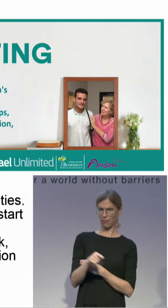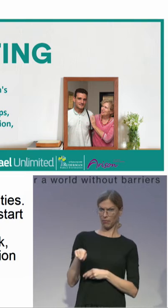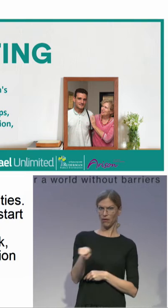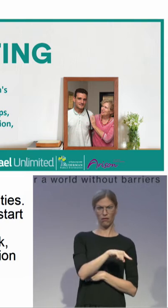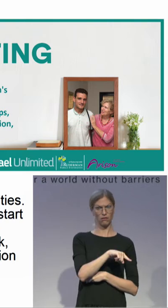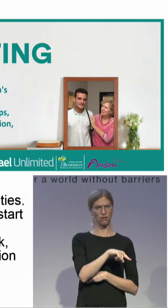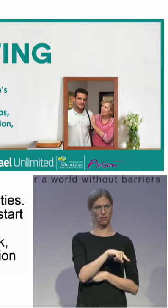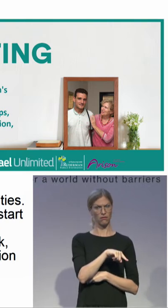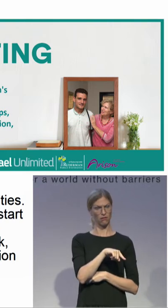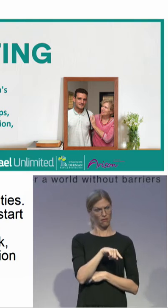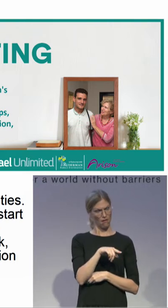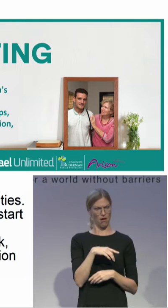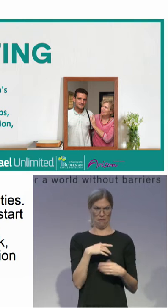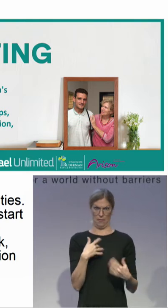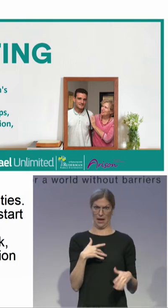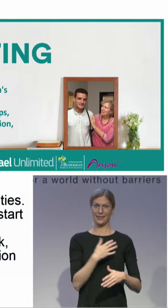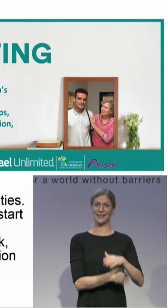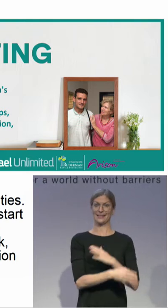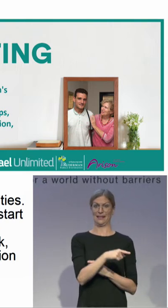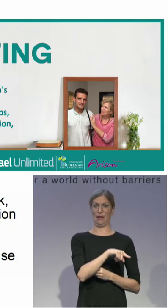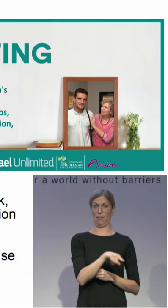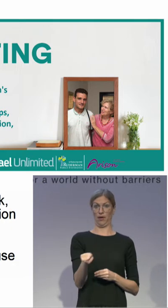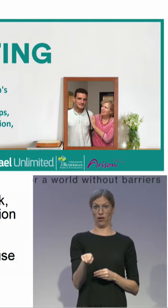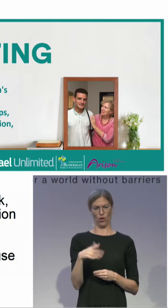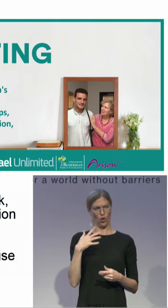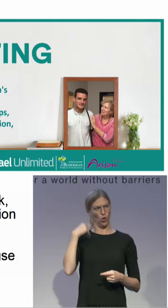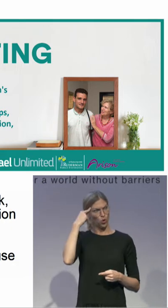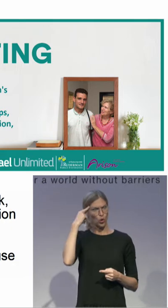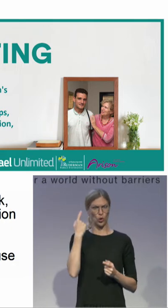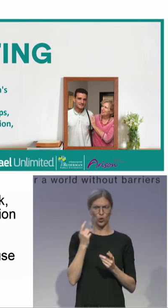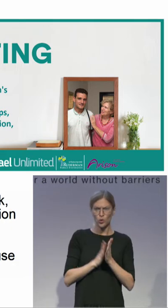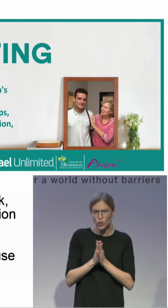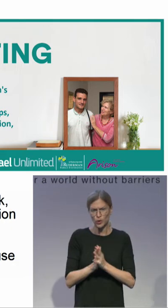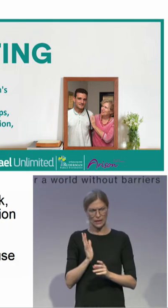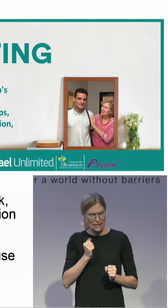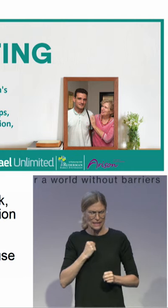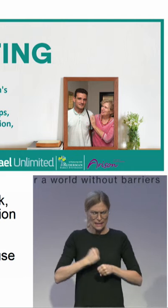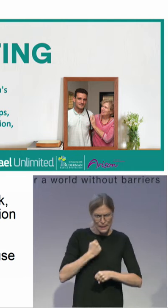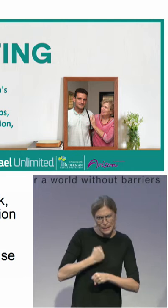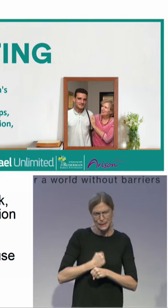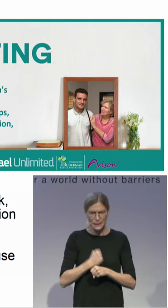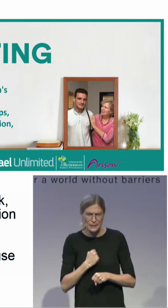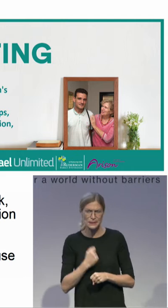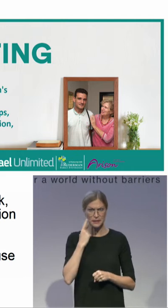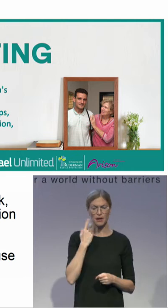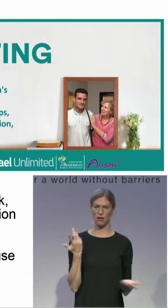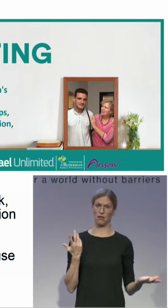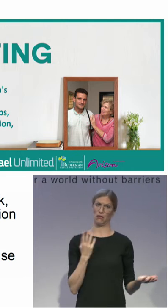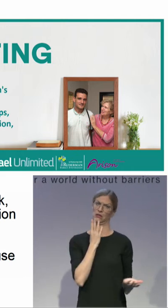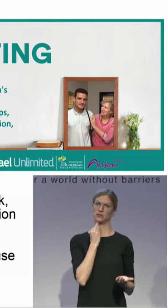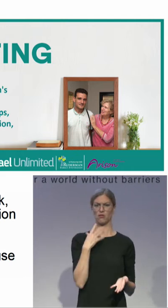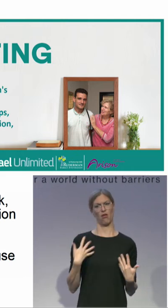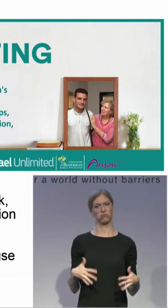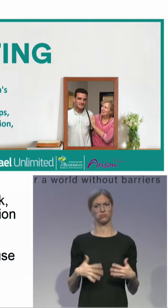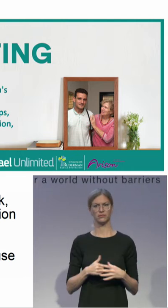challenge. And we, of course, the pilots are implemented in all sectors of society in Israel. And once